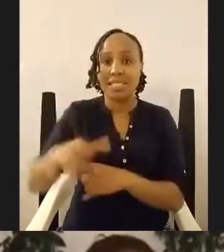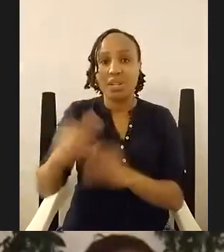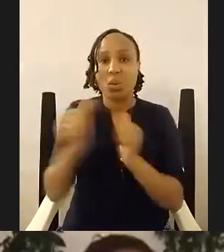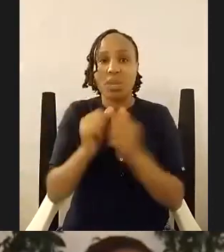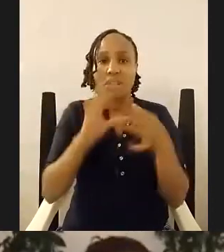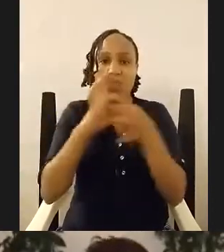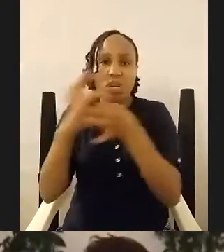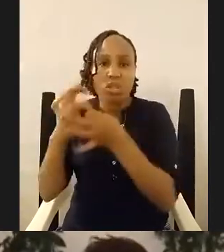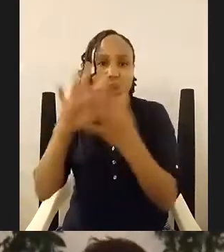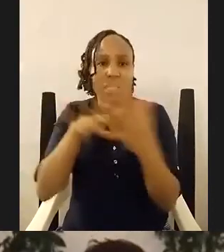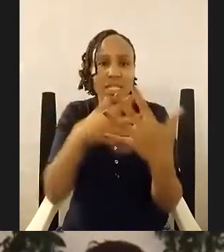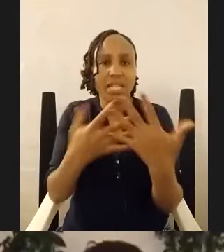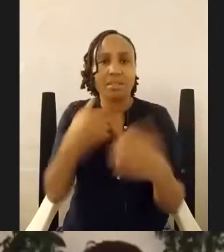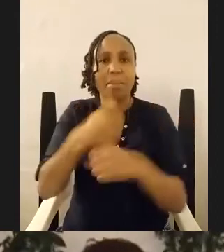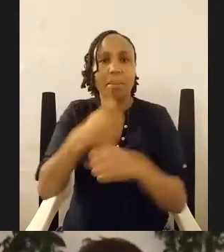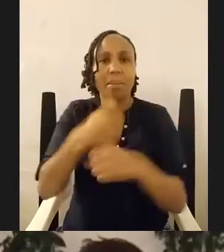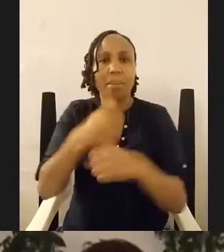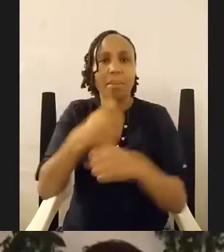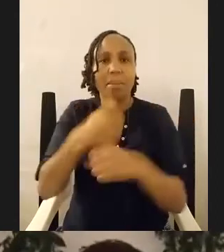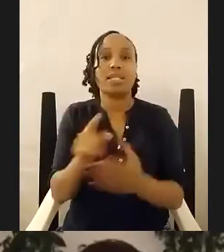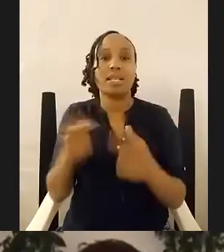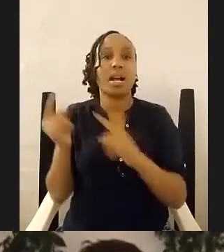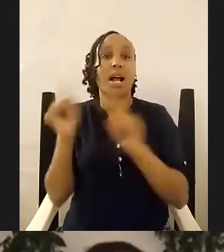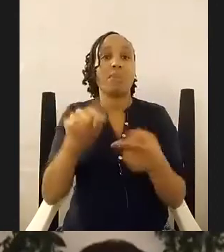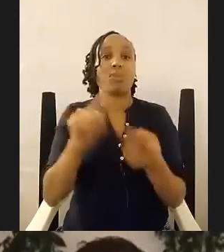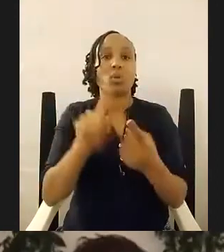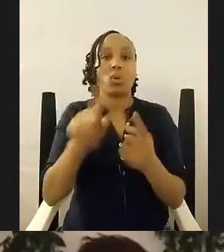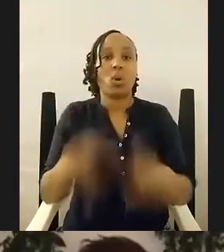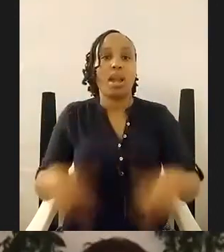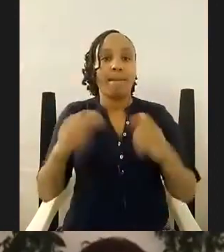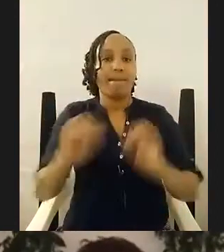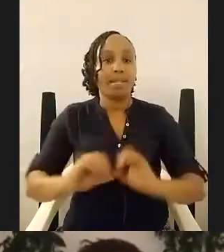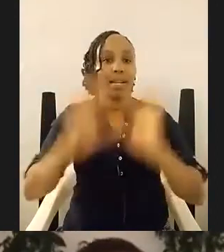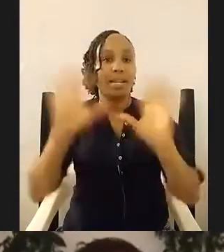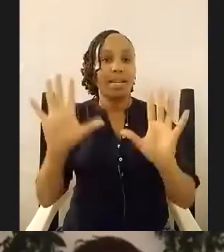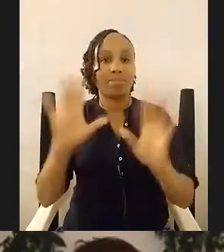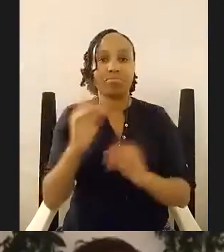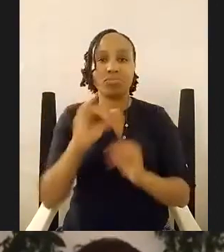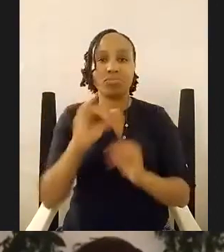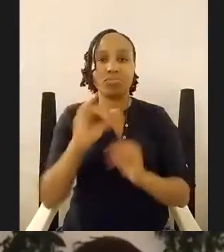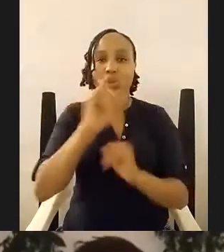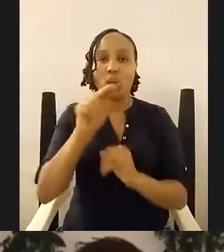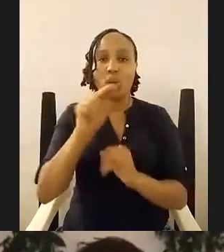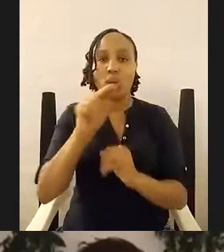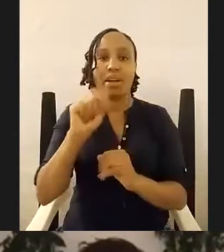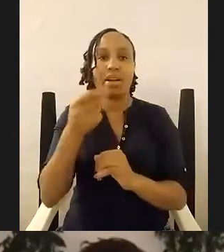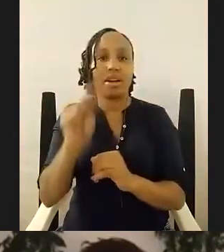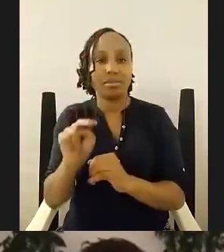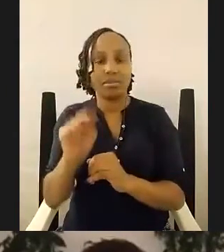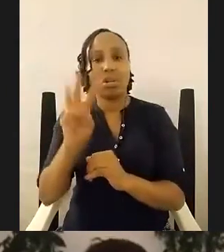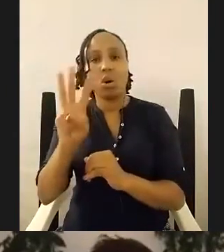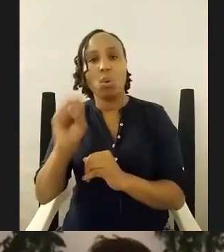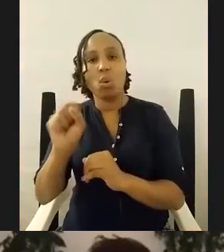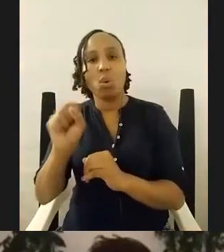comes to you live and clear access marianne everyone jonathan washuka everybody who's been working on this festival um